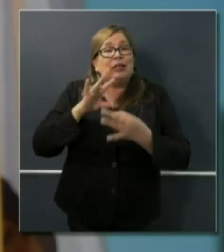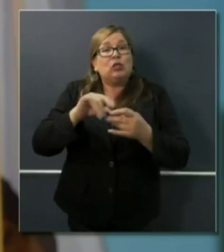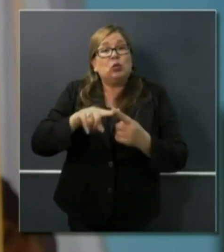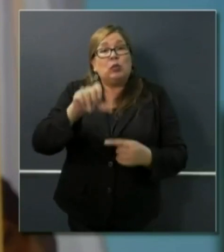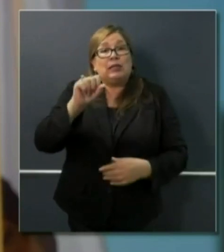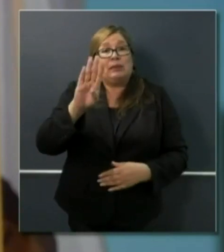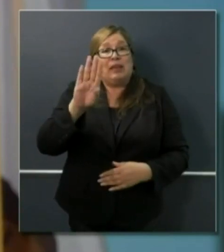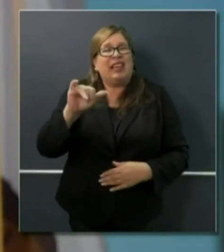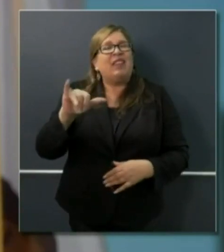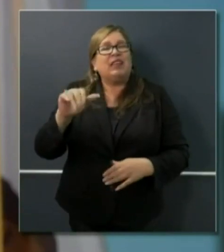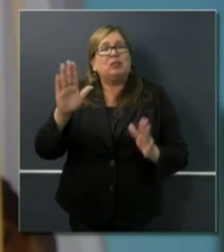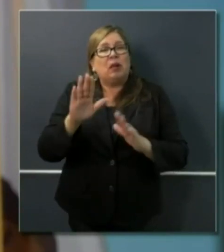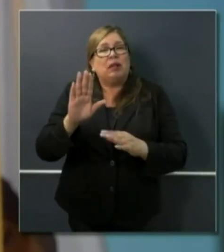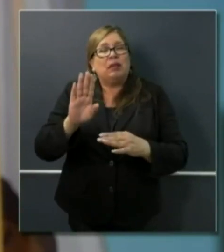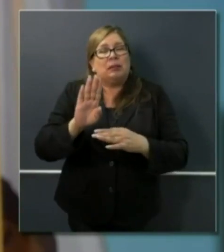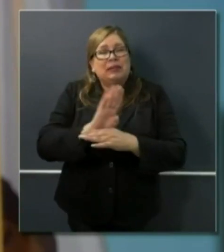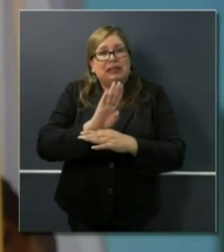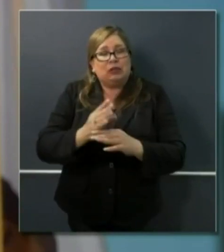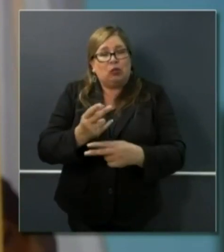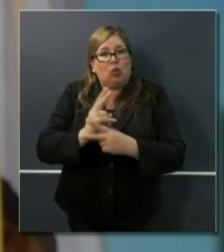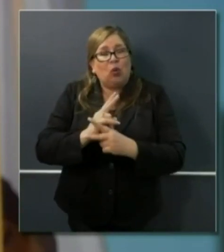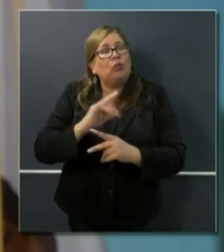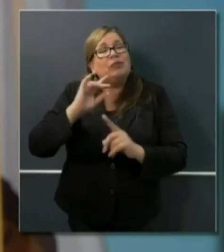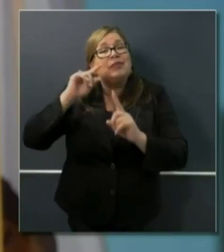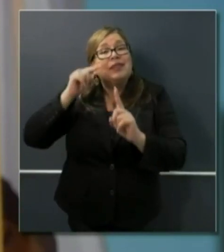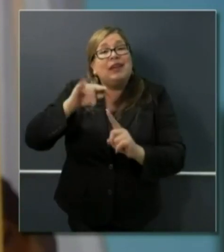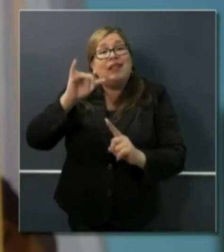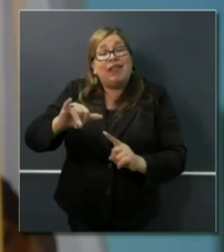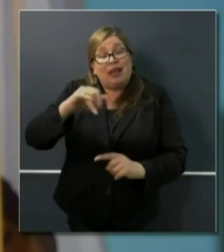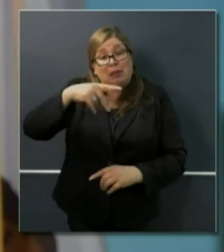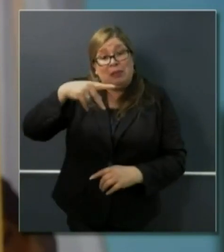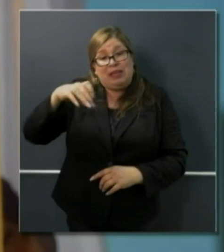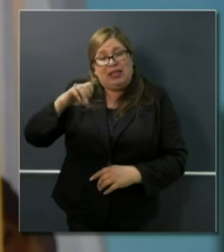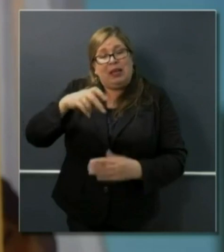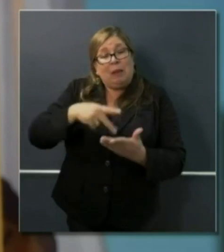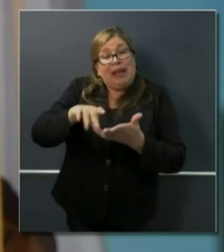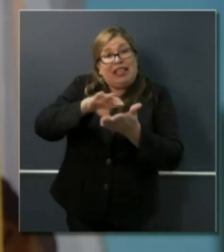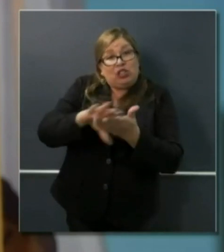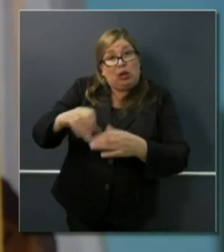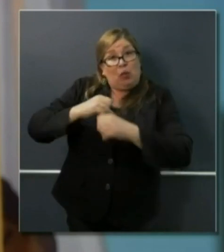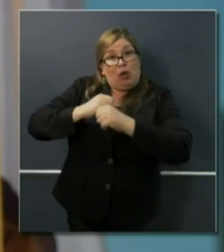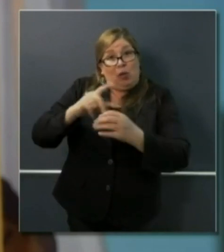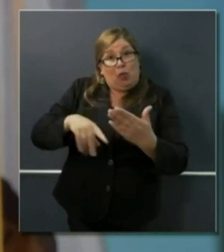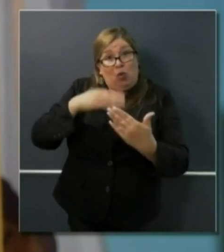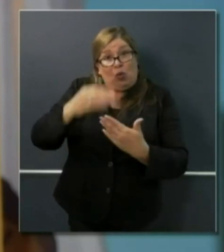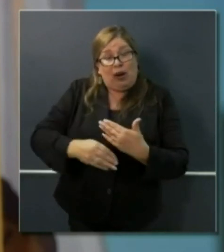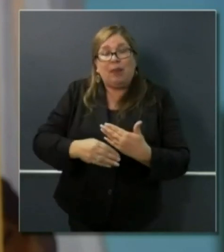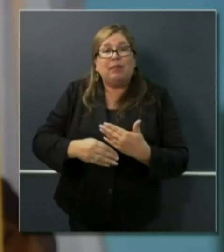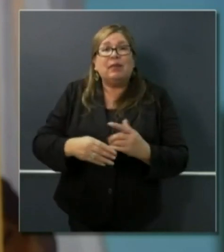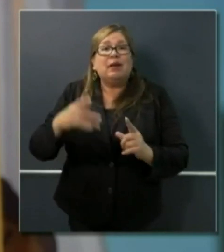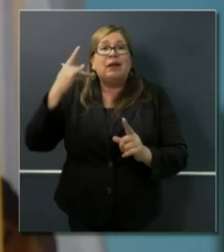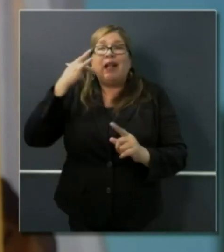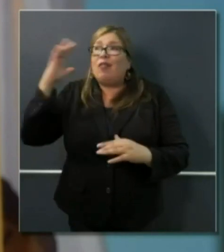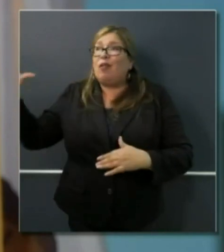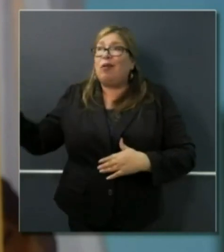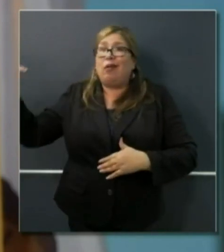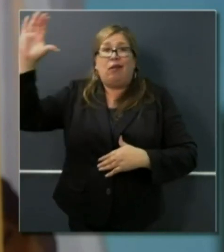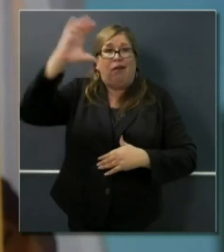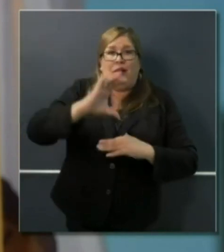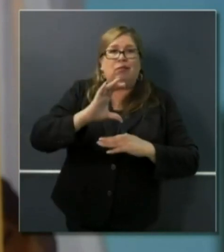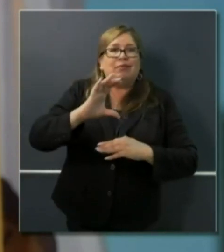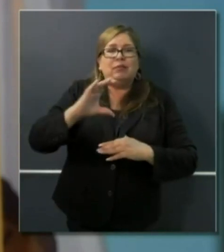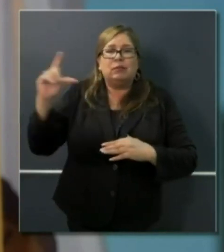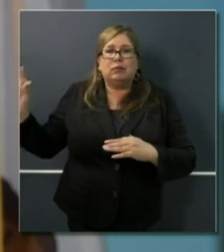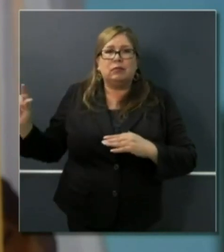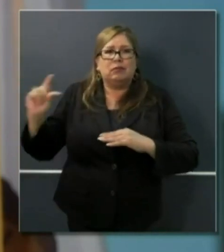loans, specifically the PPP program, the Paycheck Protection Program, California has been shortchanged in that respect.